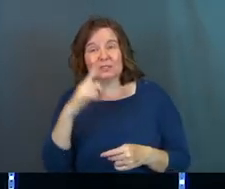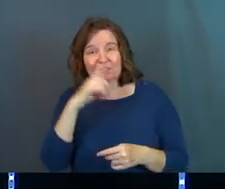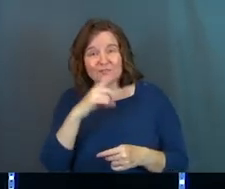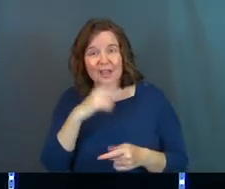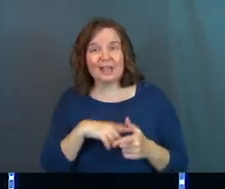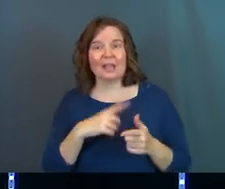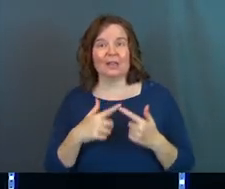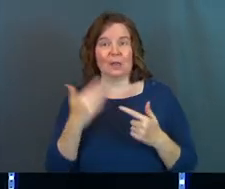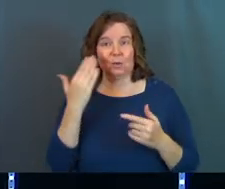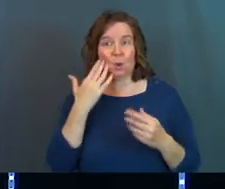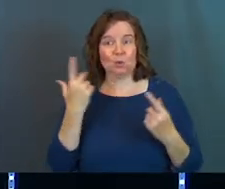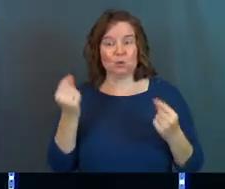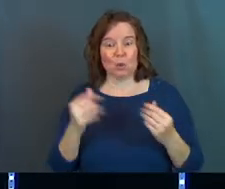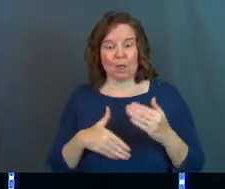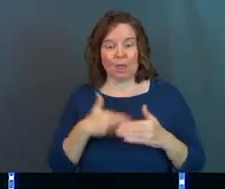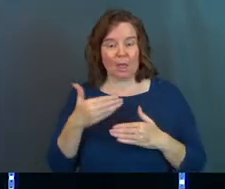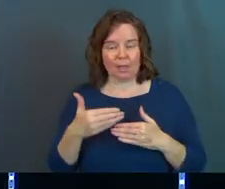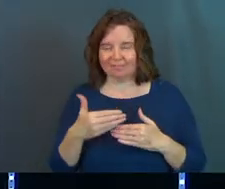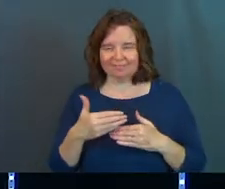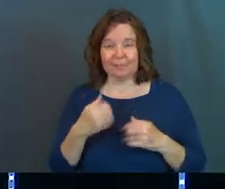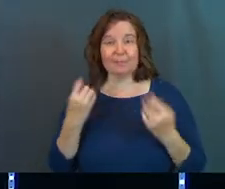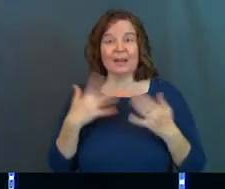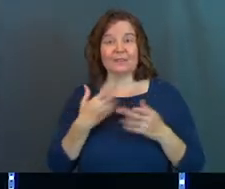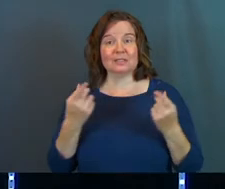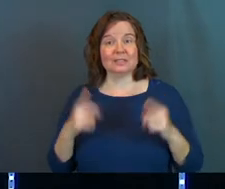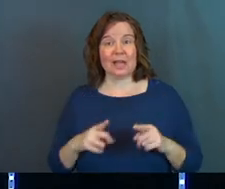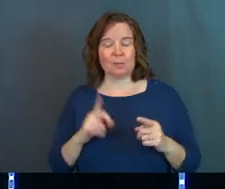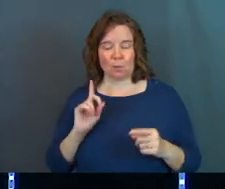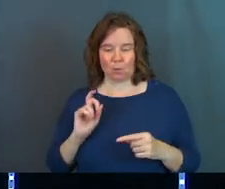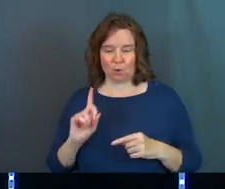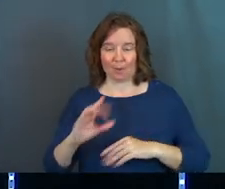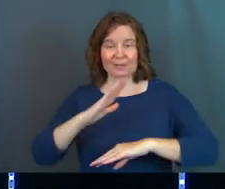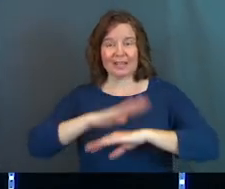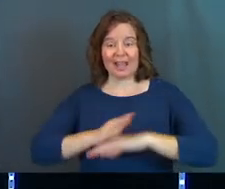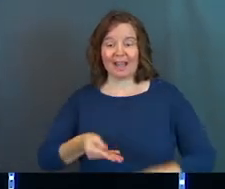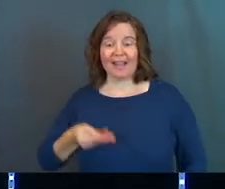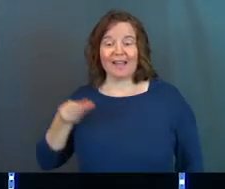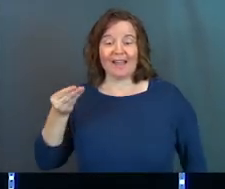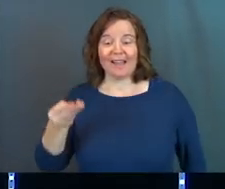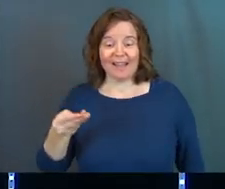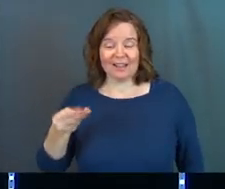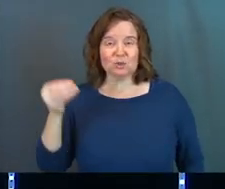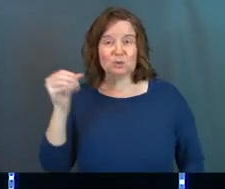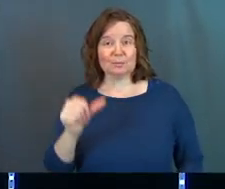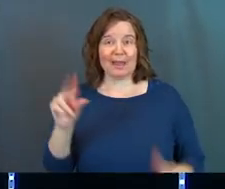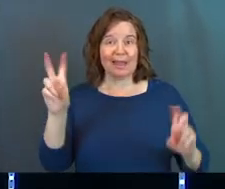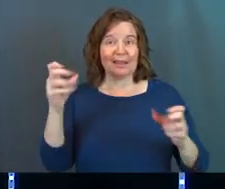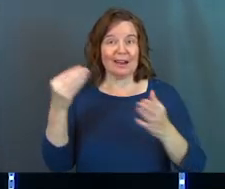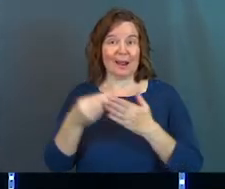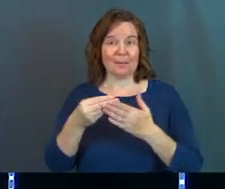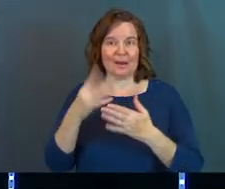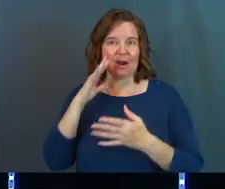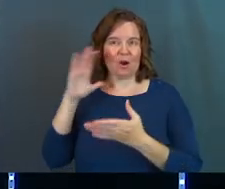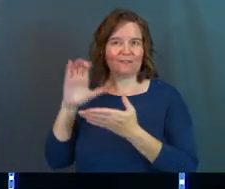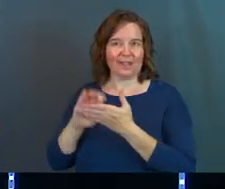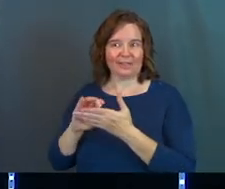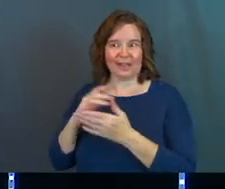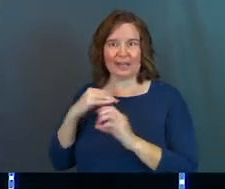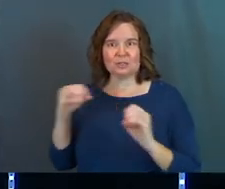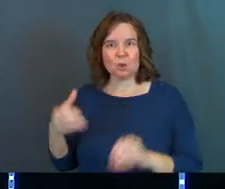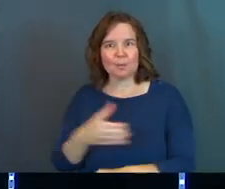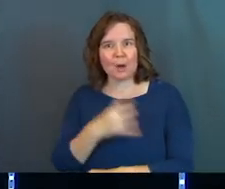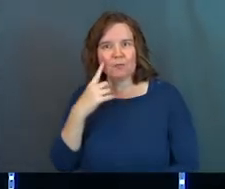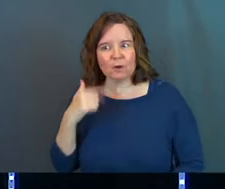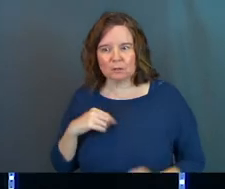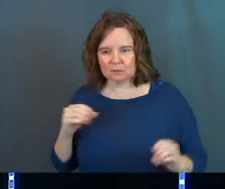fake and then we know what to do. Many of us come to a place where we walk up to the counter and we go to spend our faith and it's got no power